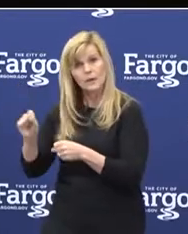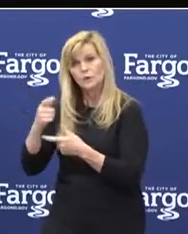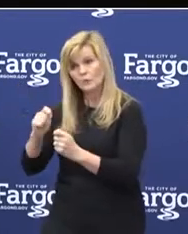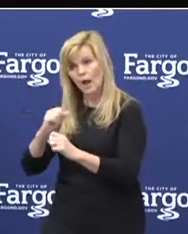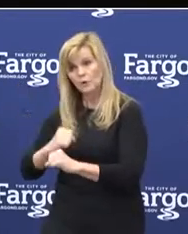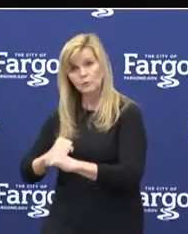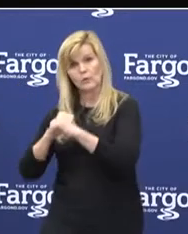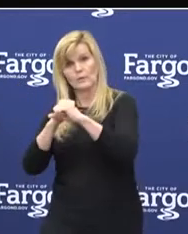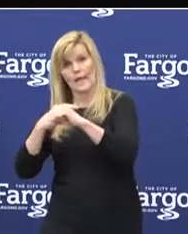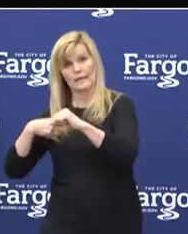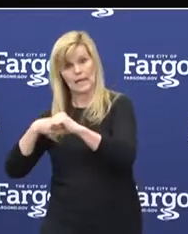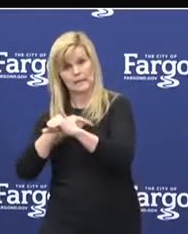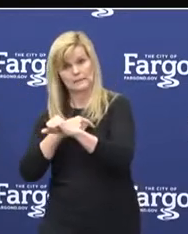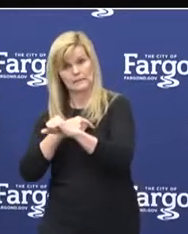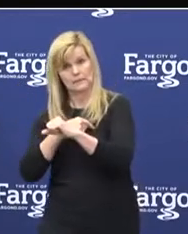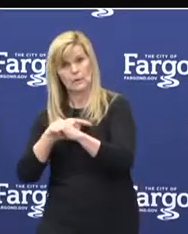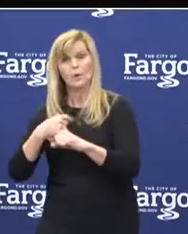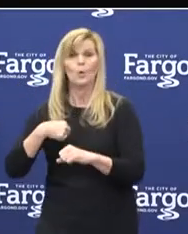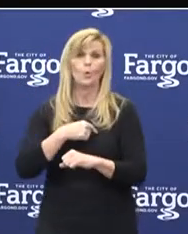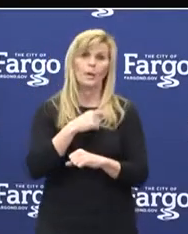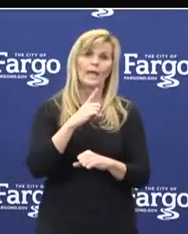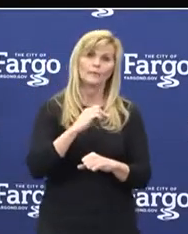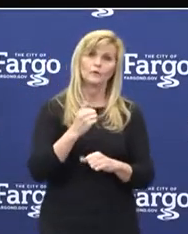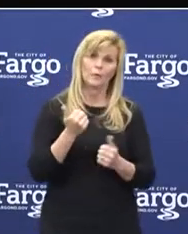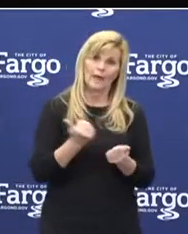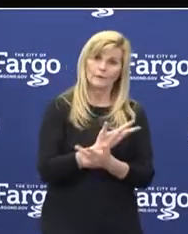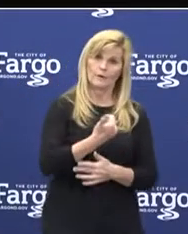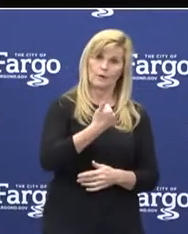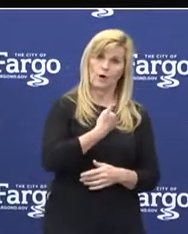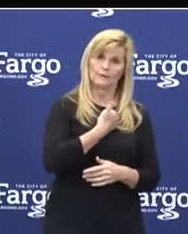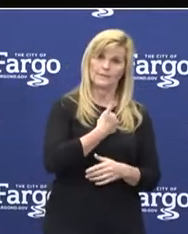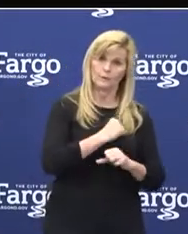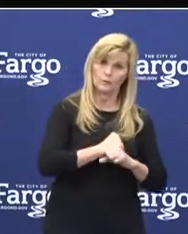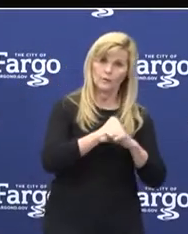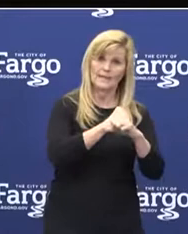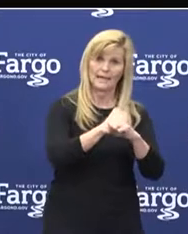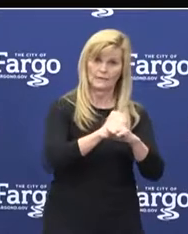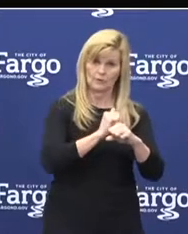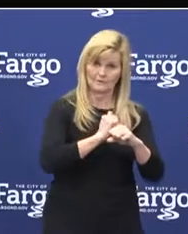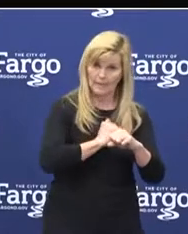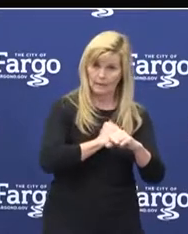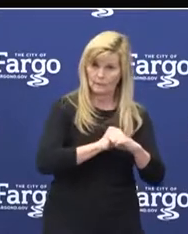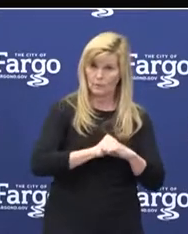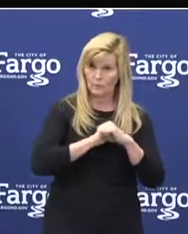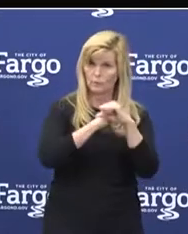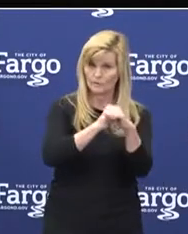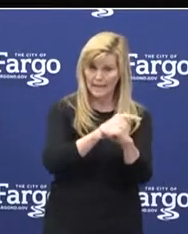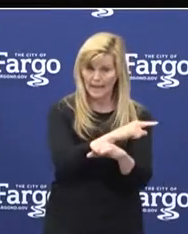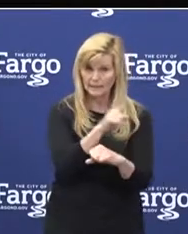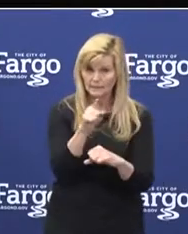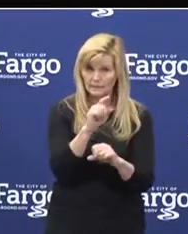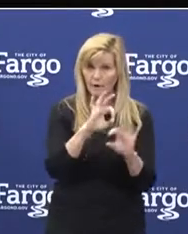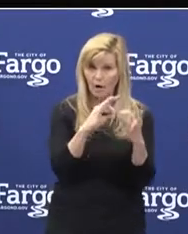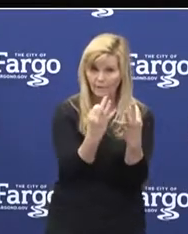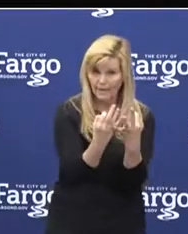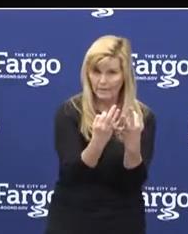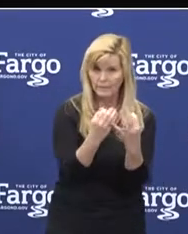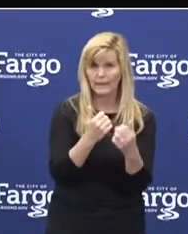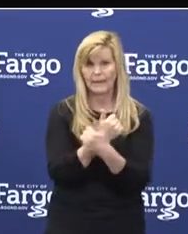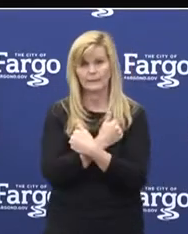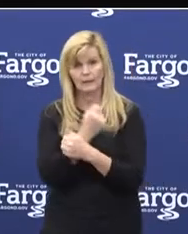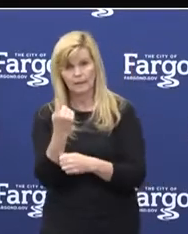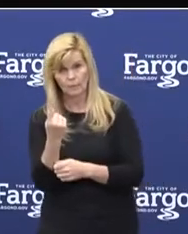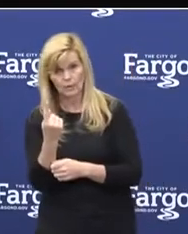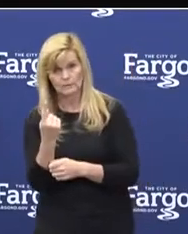protect us. We have to do all that we can to protect ourselves, to protect our families and our loved